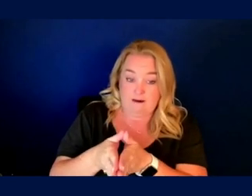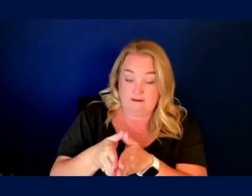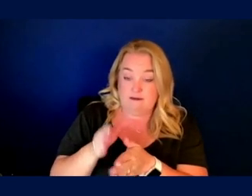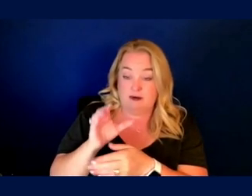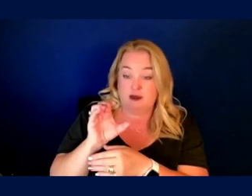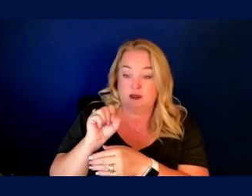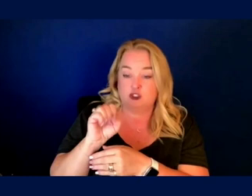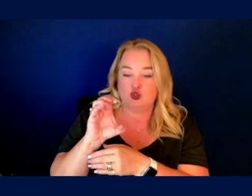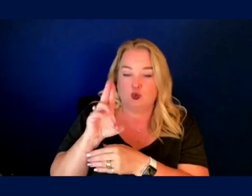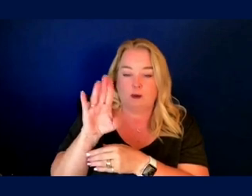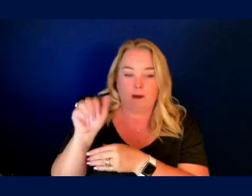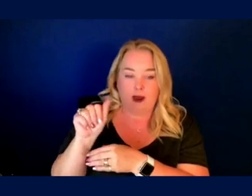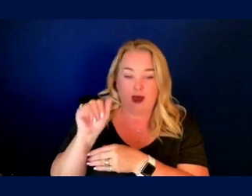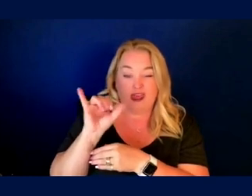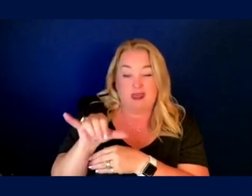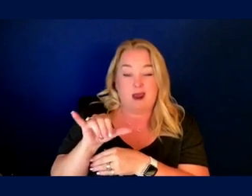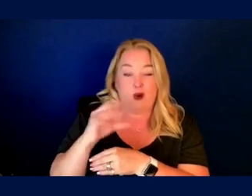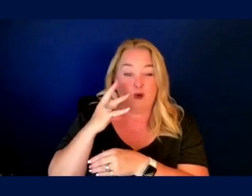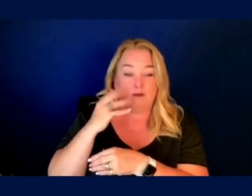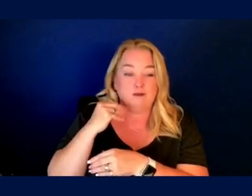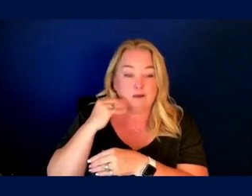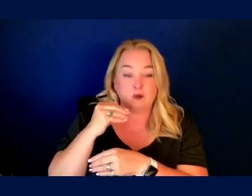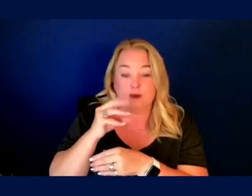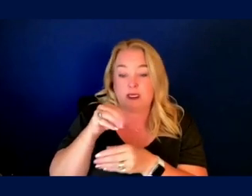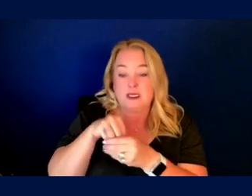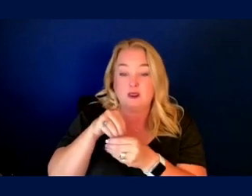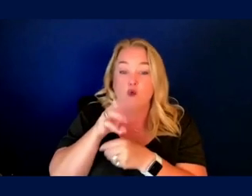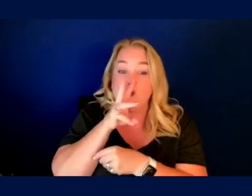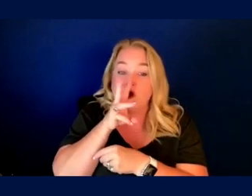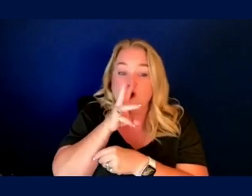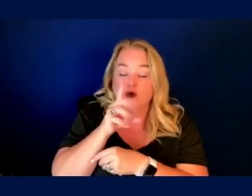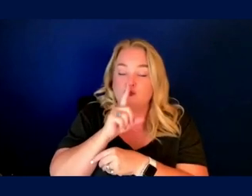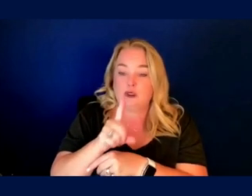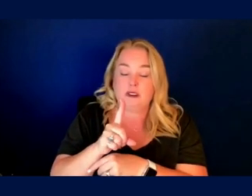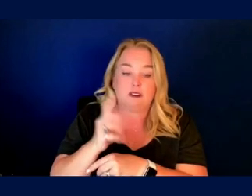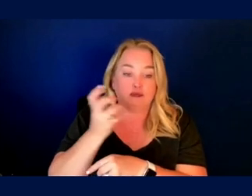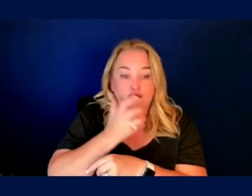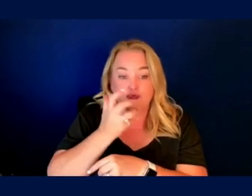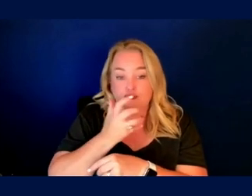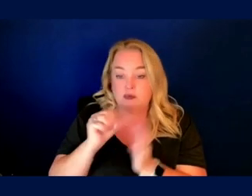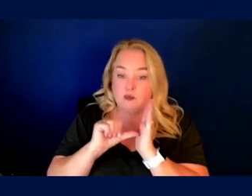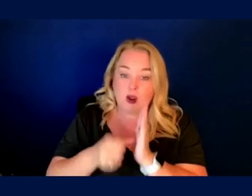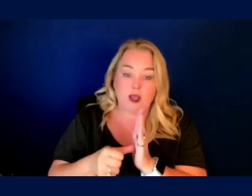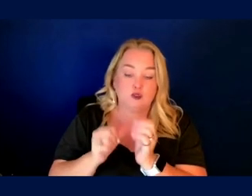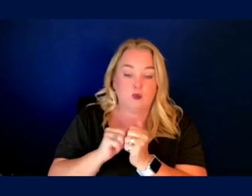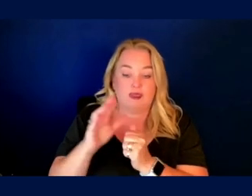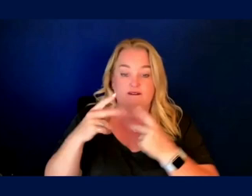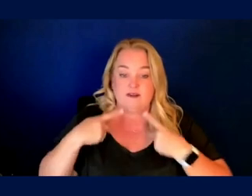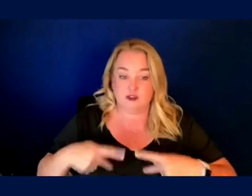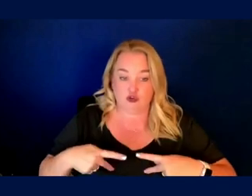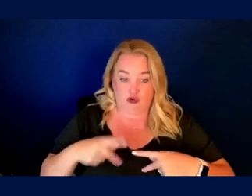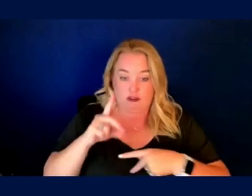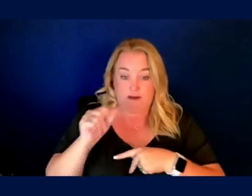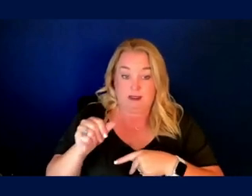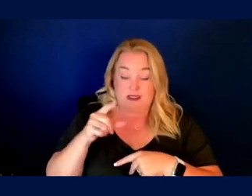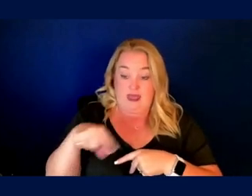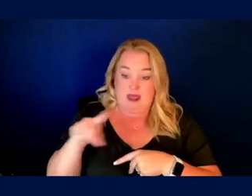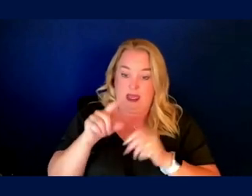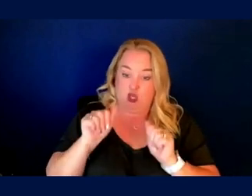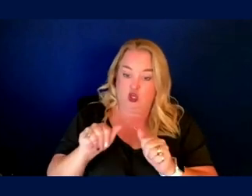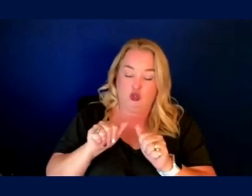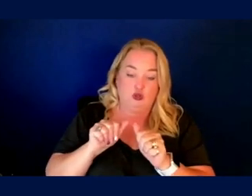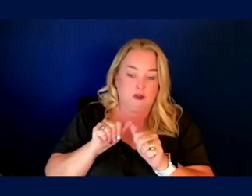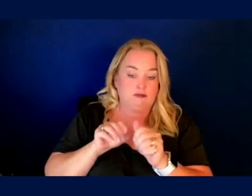being in the water was a great enabler for many of the people with physical disabilities. They could in some ways outperform the non